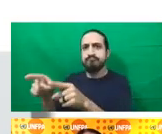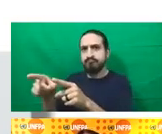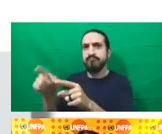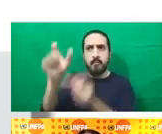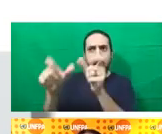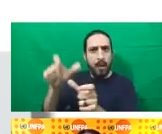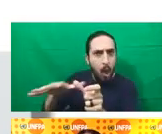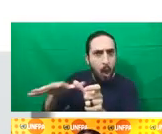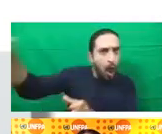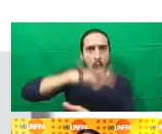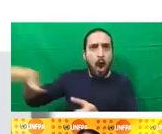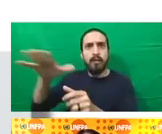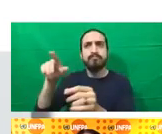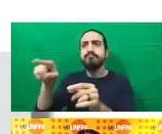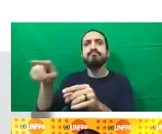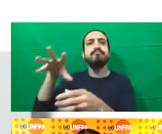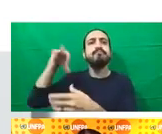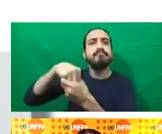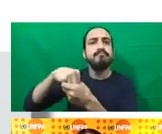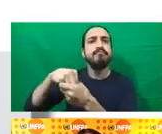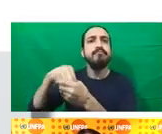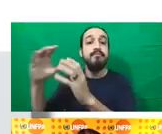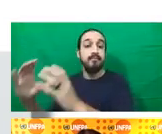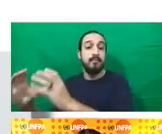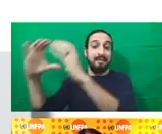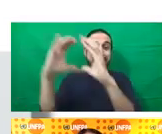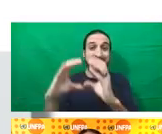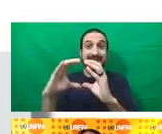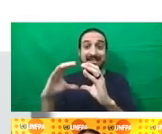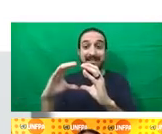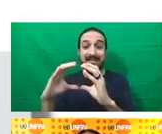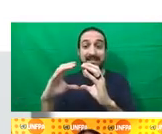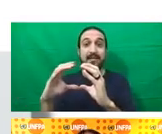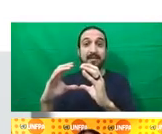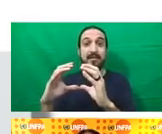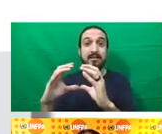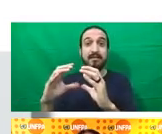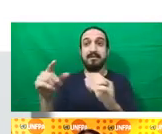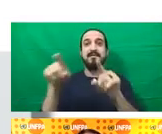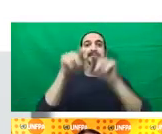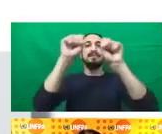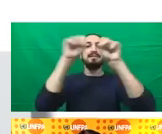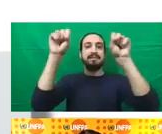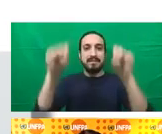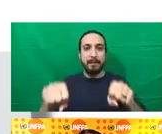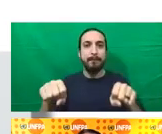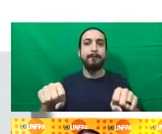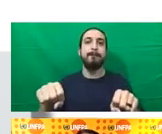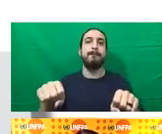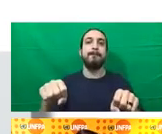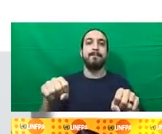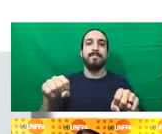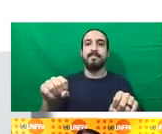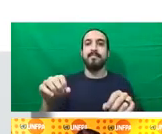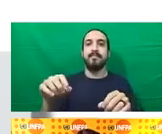The second pillar of work is all the work that we need to do to strengthen systems. And when we talk about systems, it's not just health system, but also